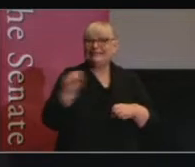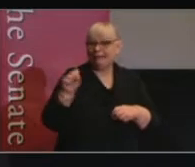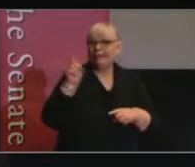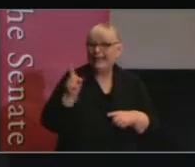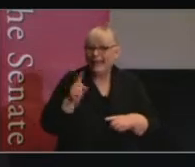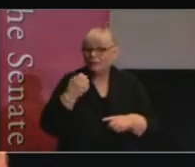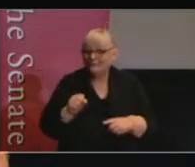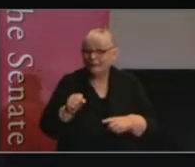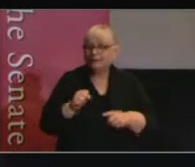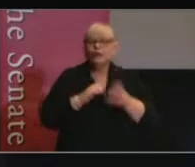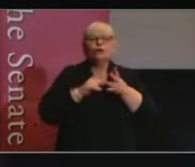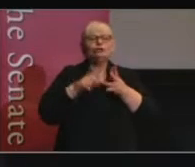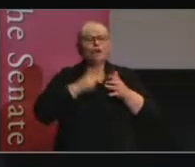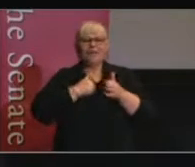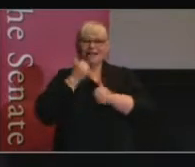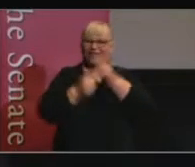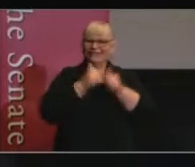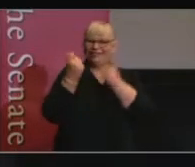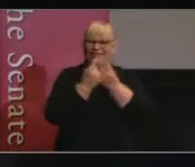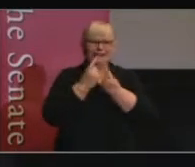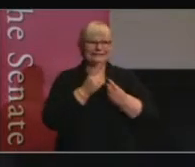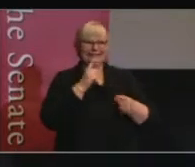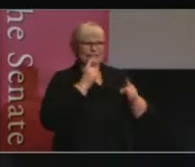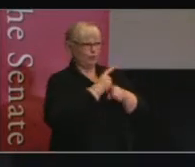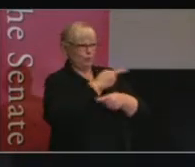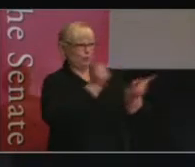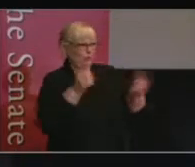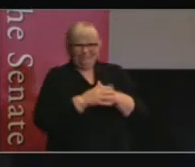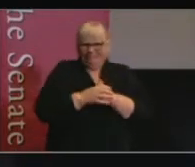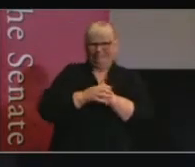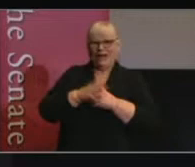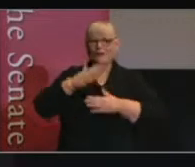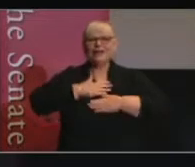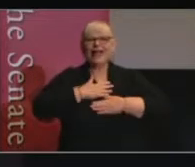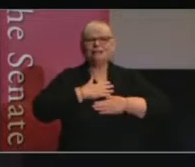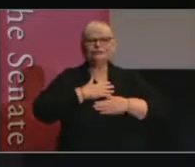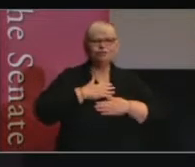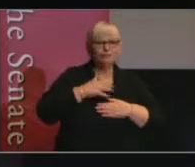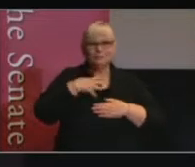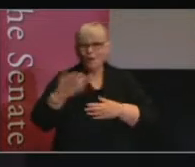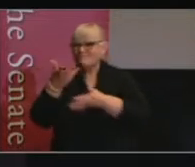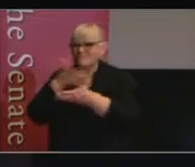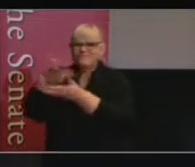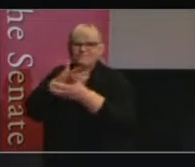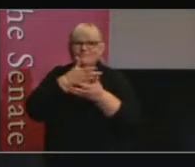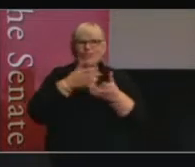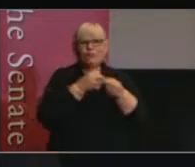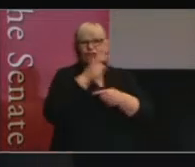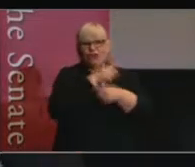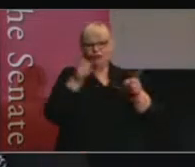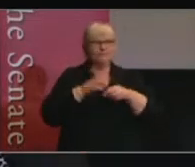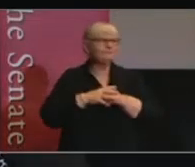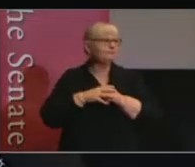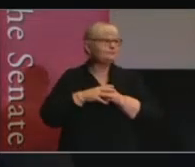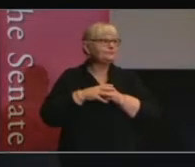so my favourite thing is talking to people like you and I'd love to explore that further with you. So